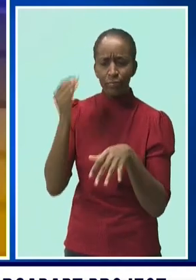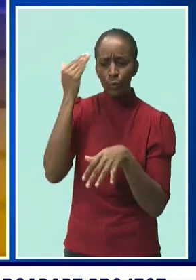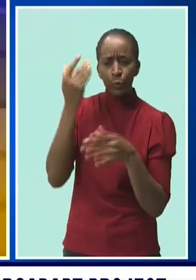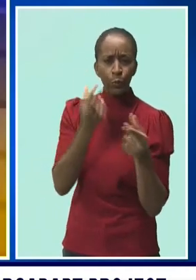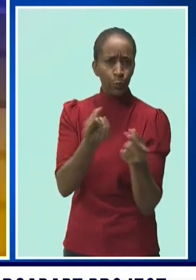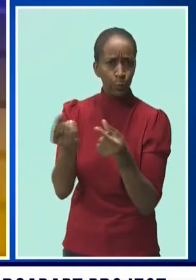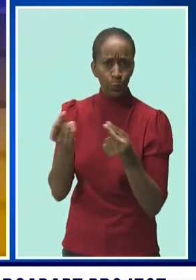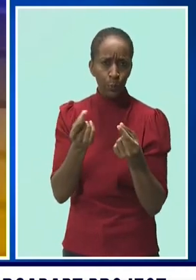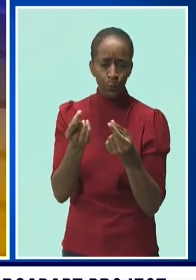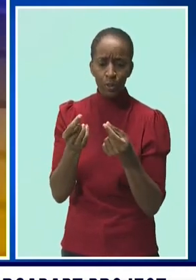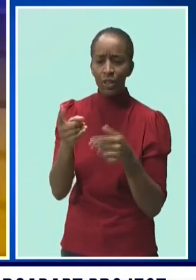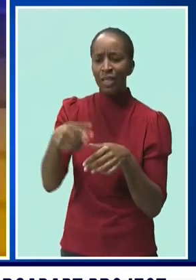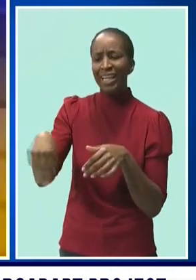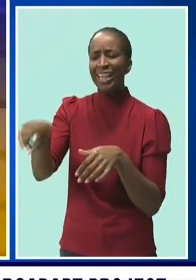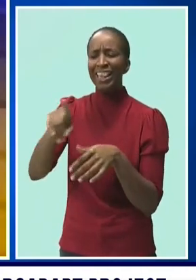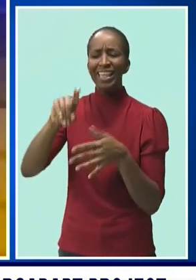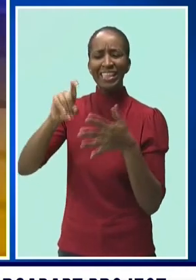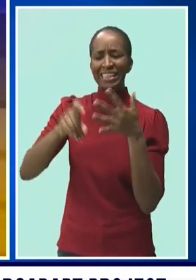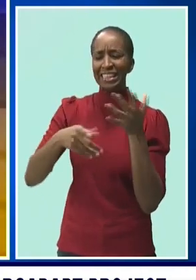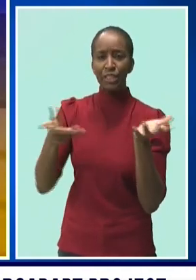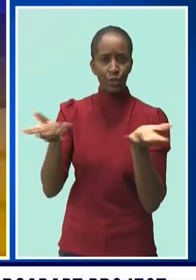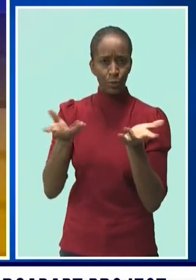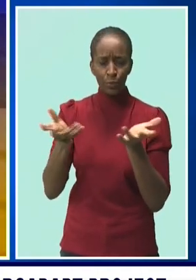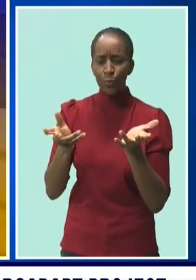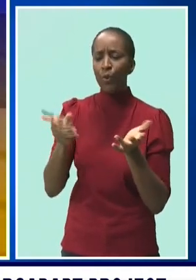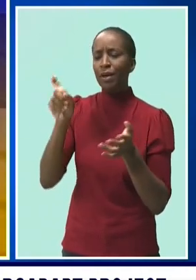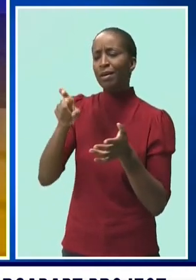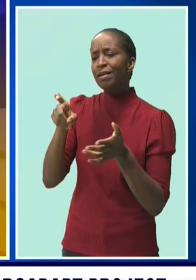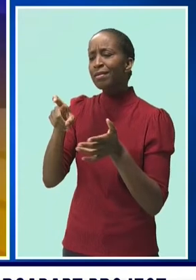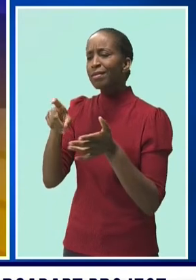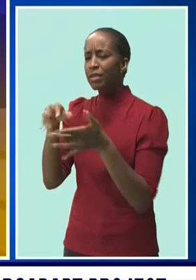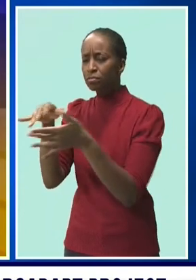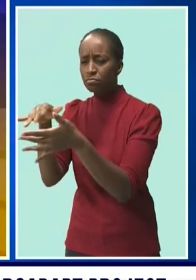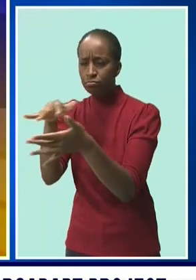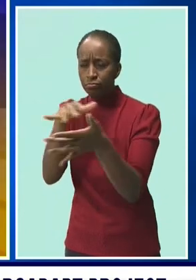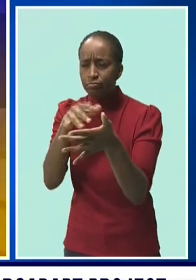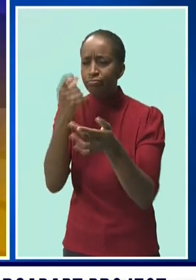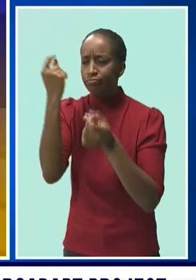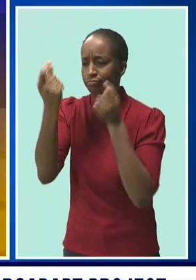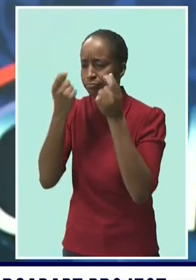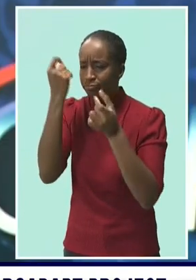stakeholders and we need to gather the information in order to bring it to them.